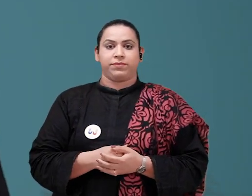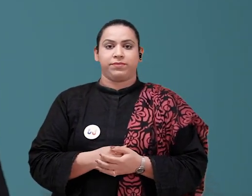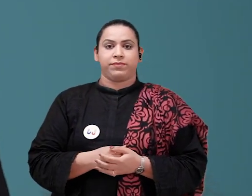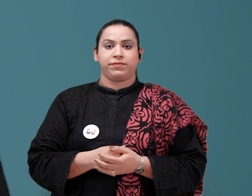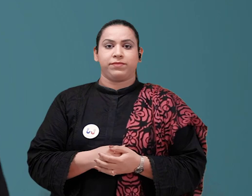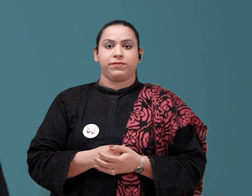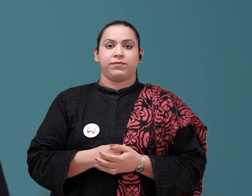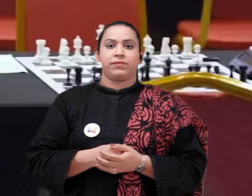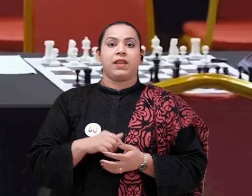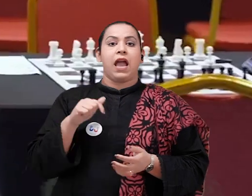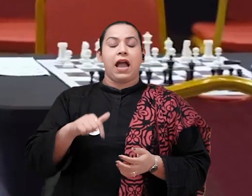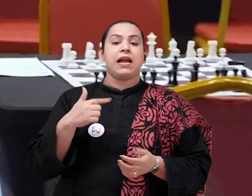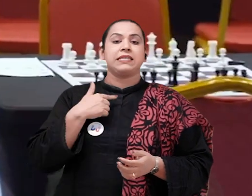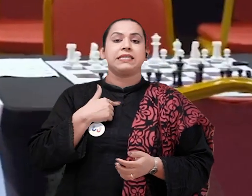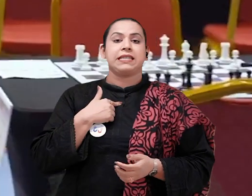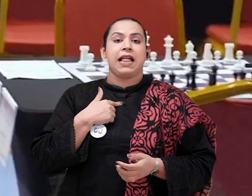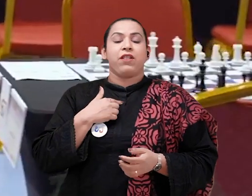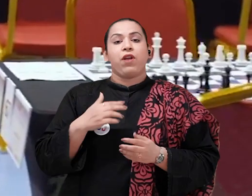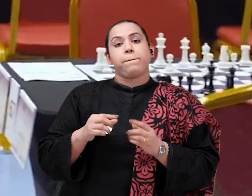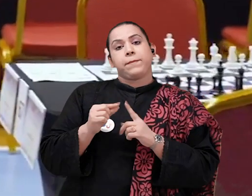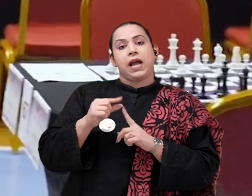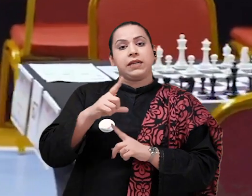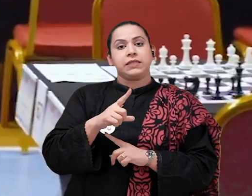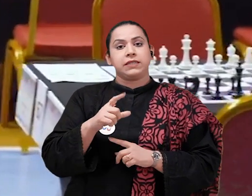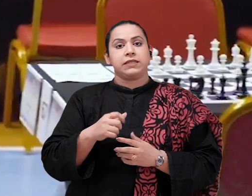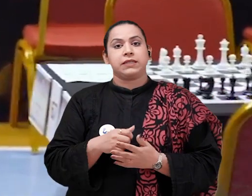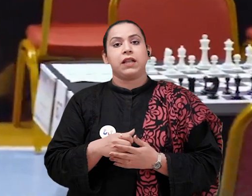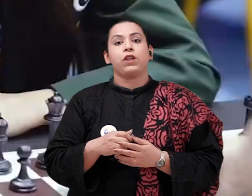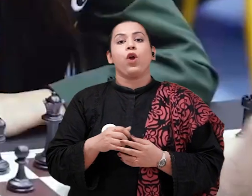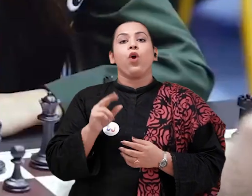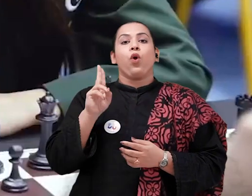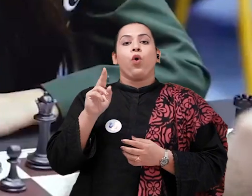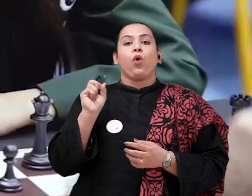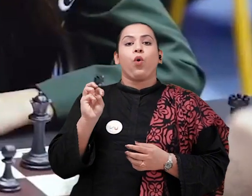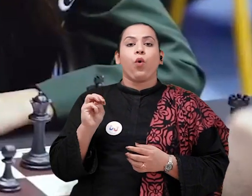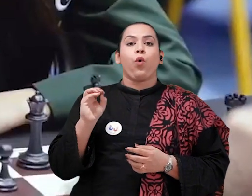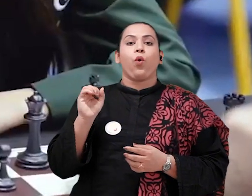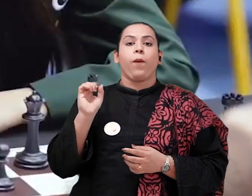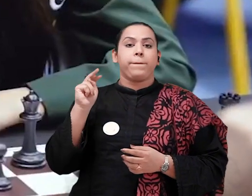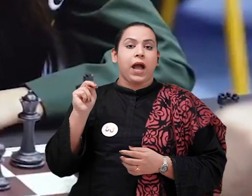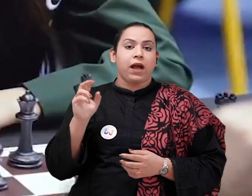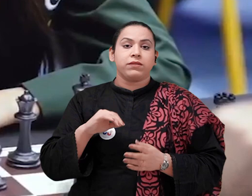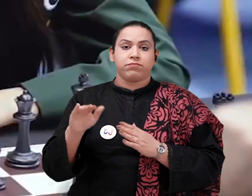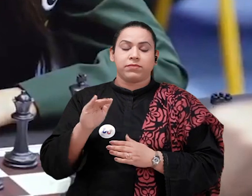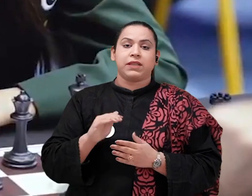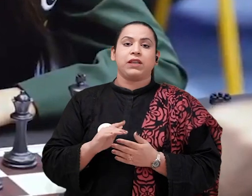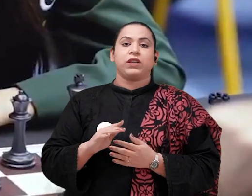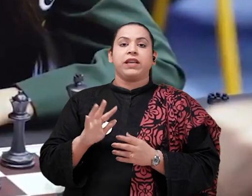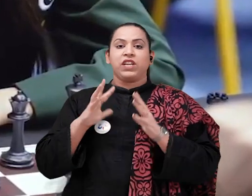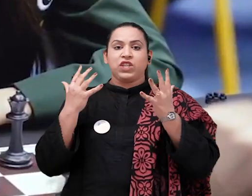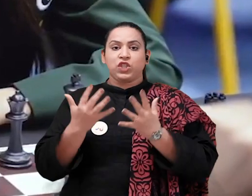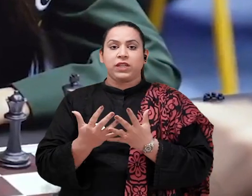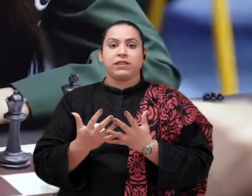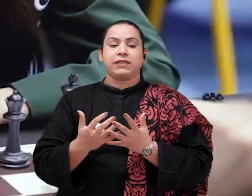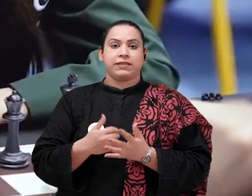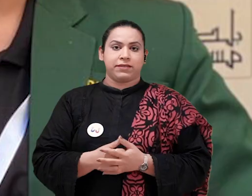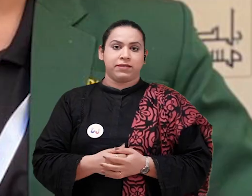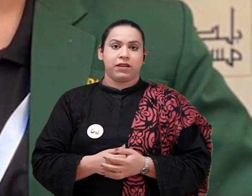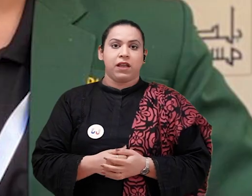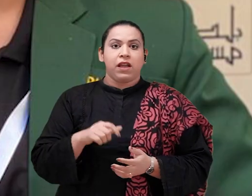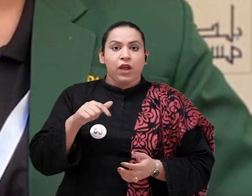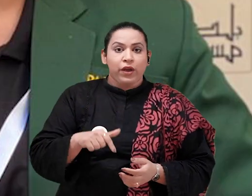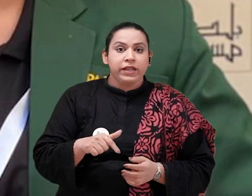in Oman. In Asian Amateur Chess Championship. And, it is an Asian level tournament. in which, there 40-plus countries.